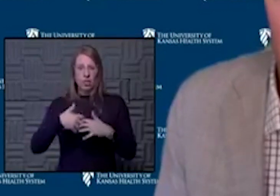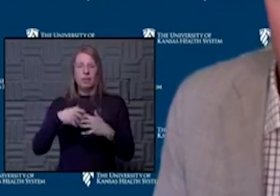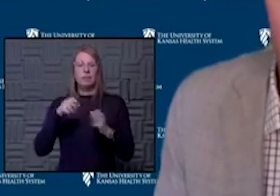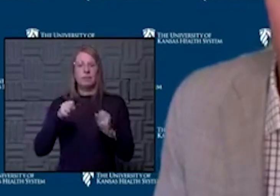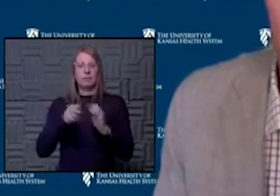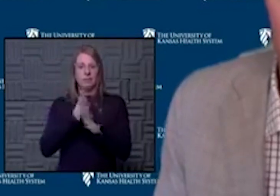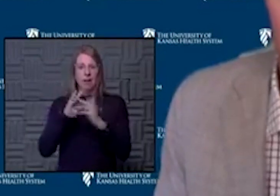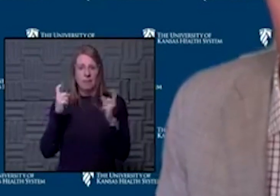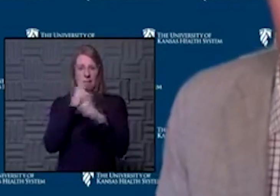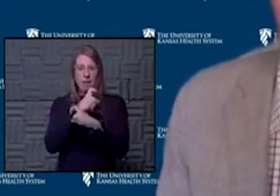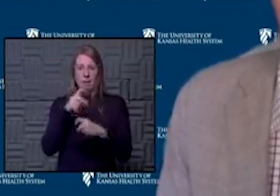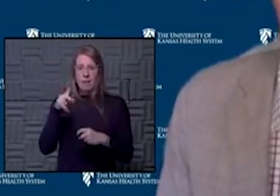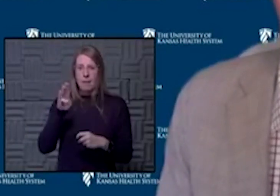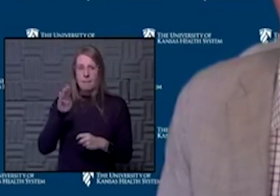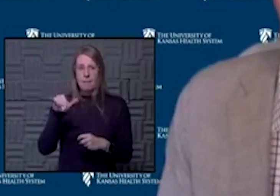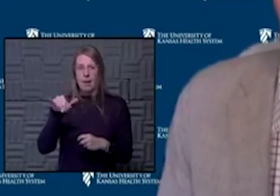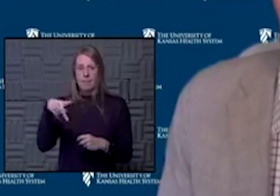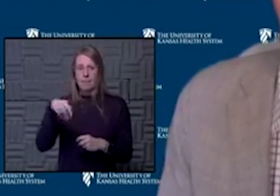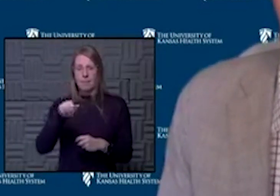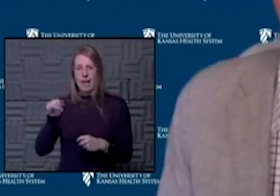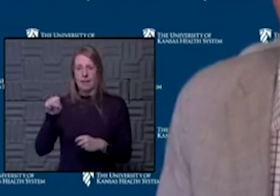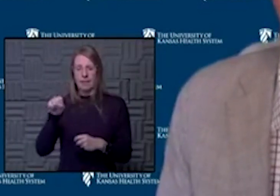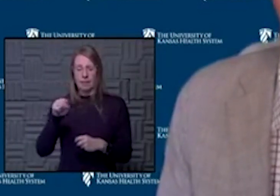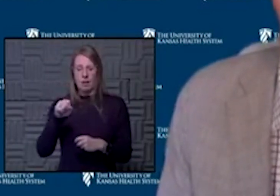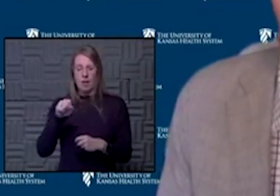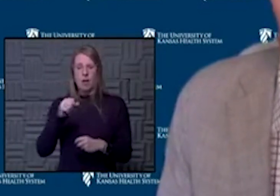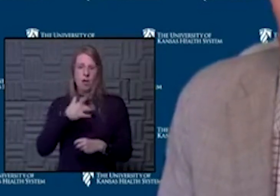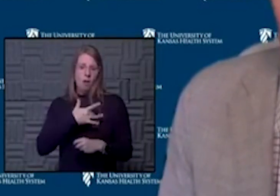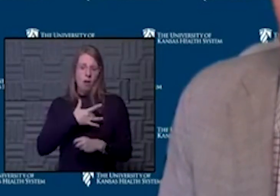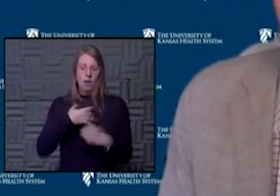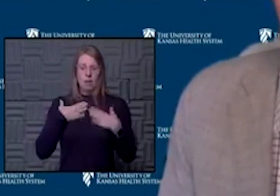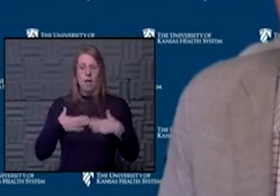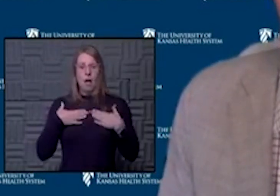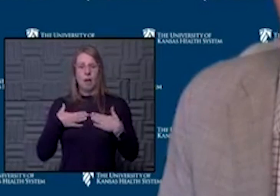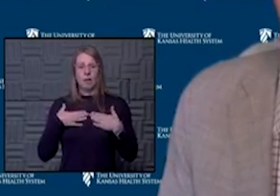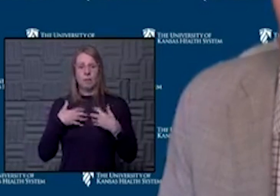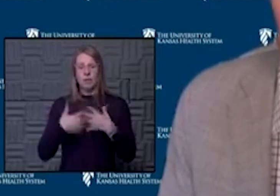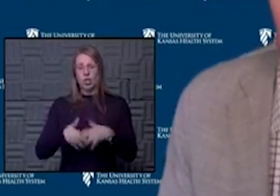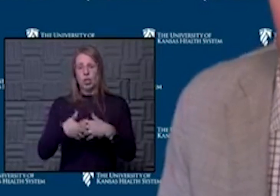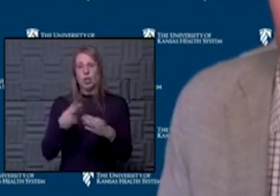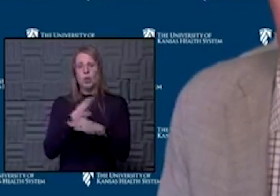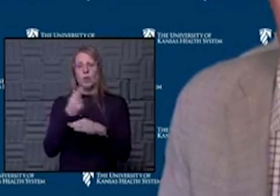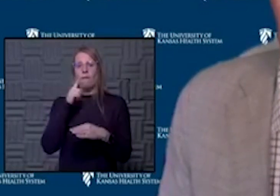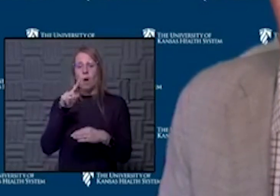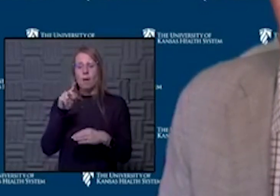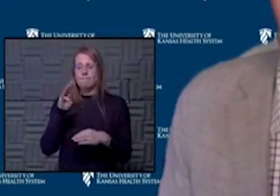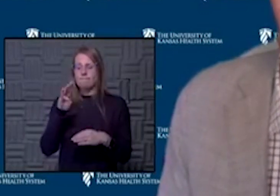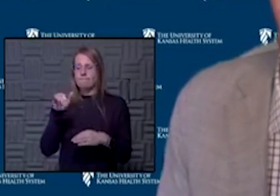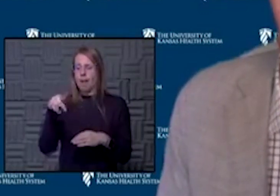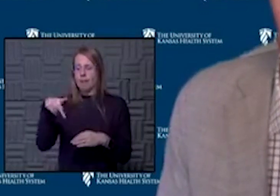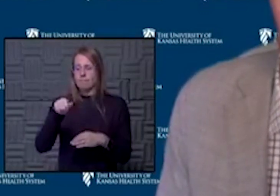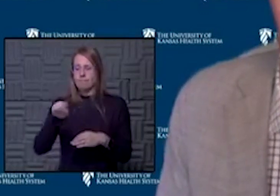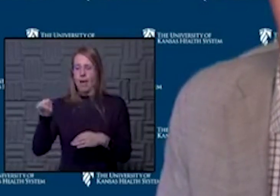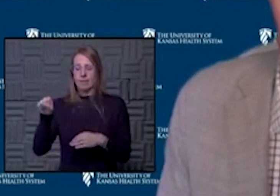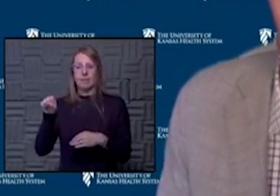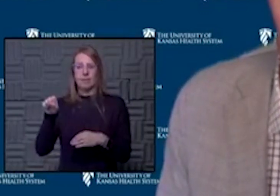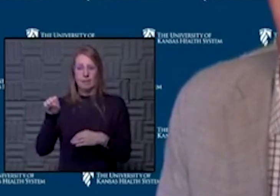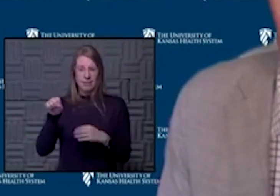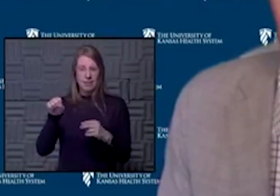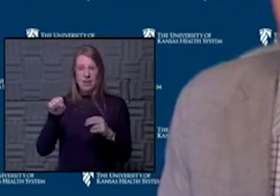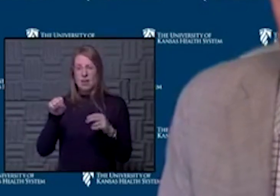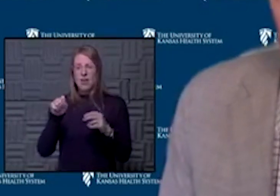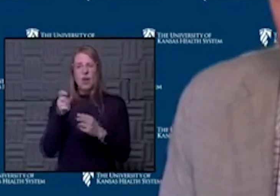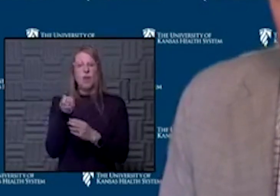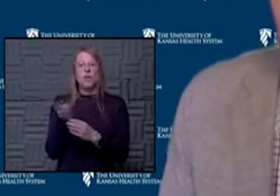the bypass machine used, the heart-lung machine used for bypass surgery, for example, for heart surgery. We can piece together a couple